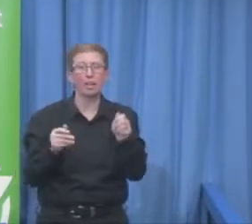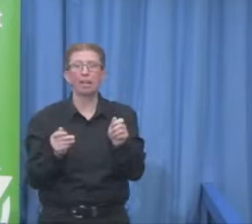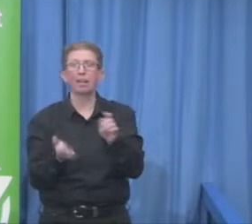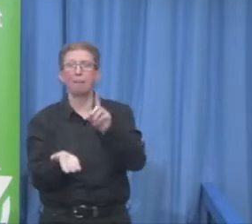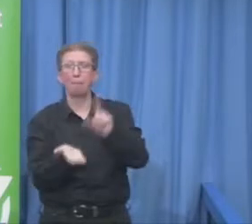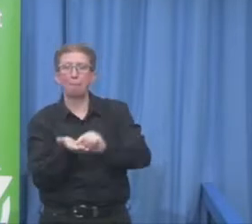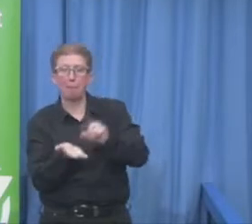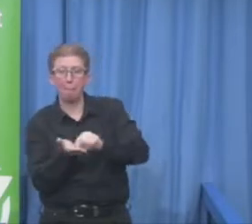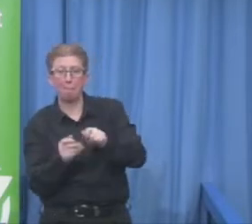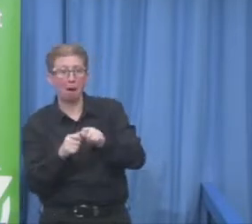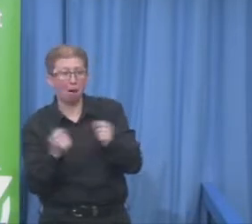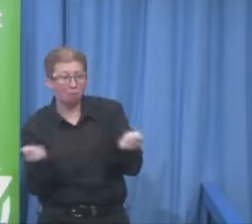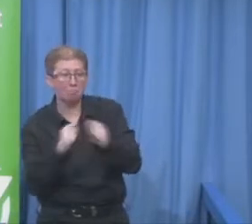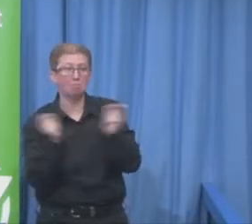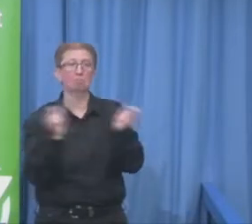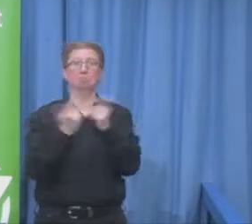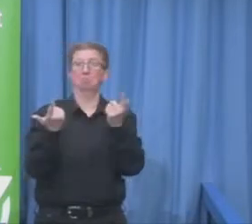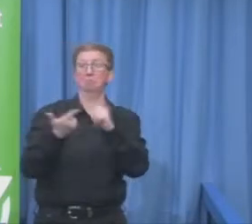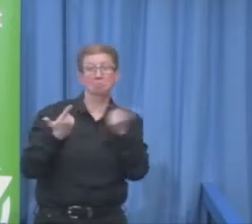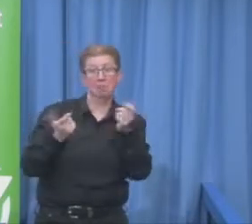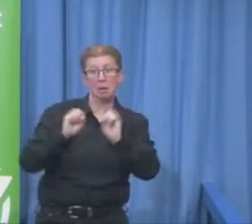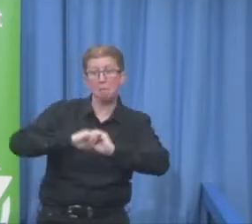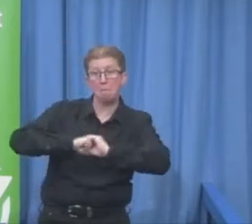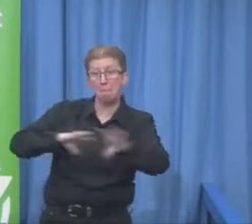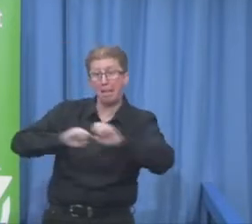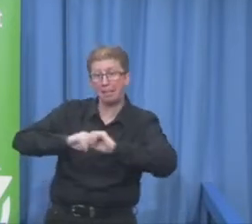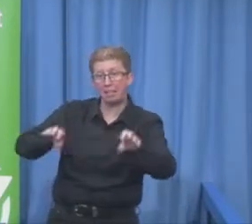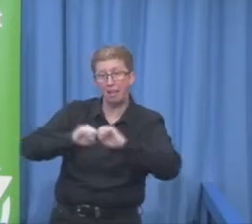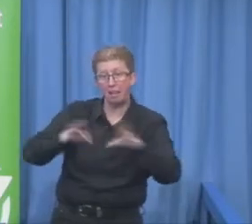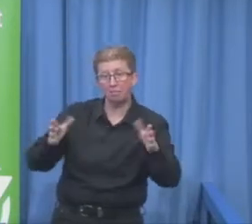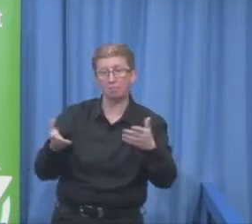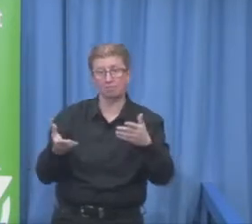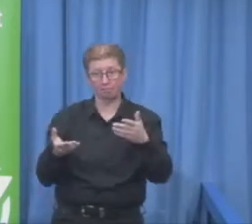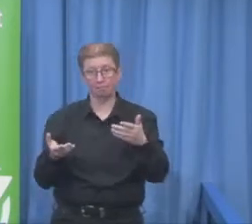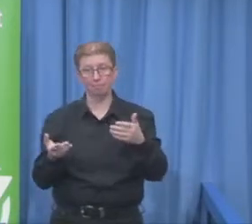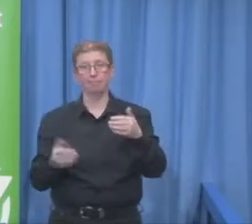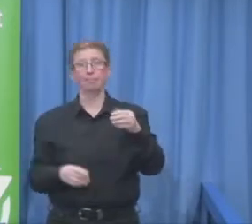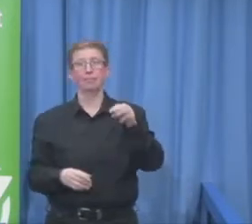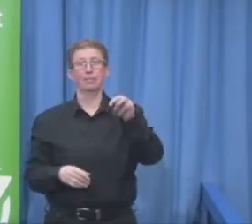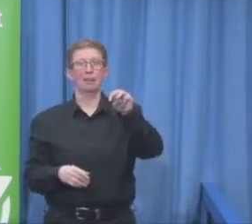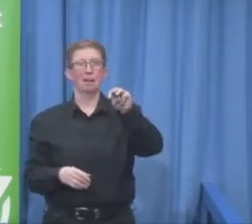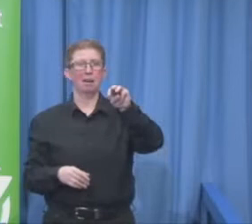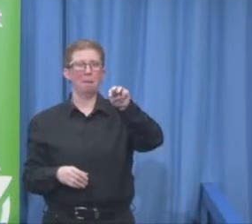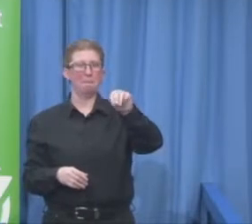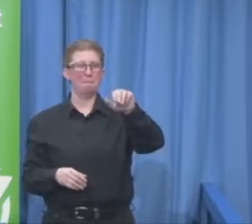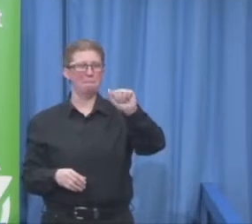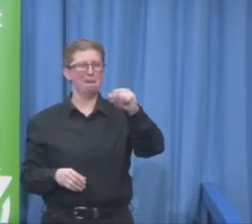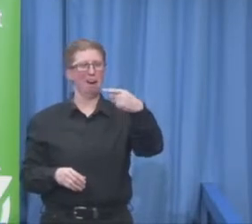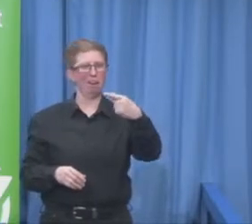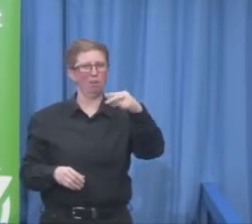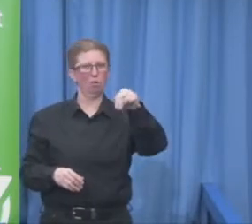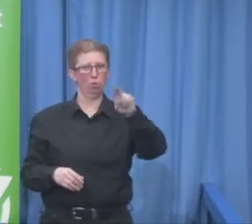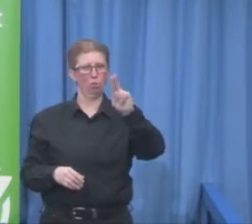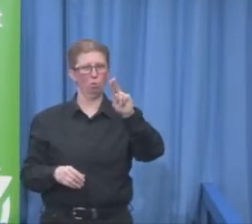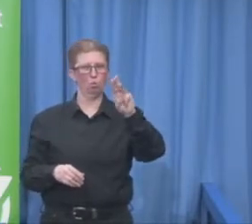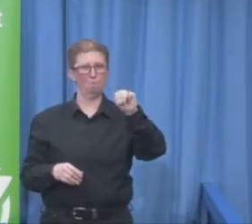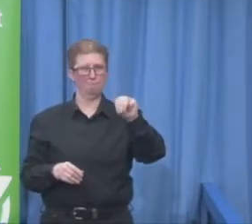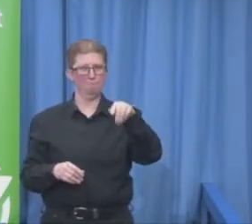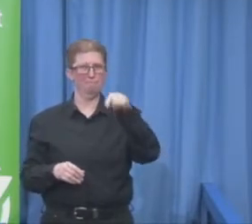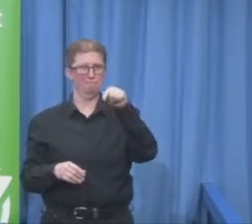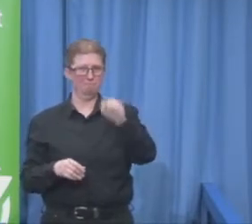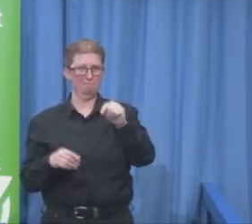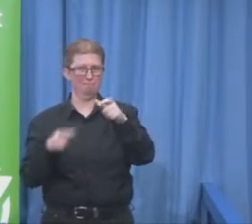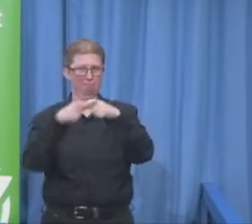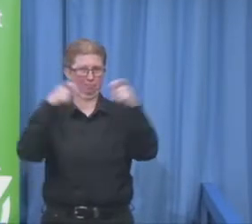Magnum. Magnum photographers are the premium and best photographers in the world, and so a lot of the imagery that forms our thinking